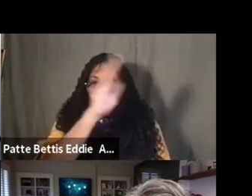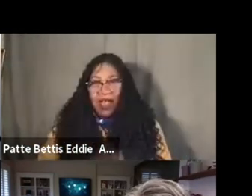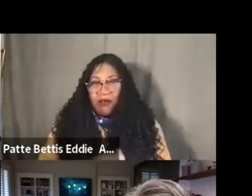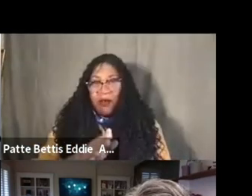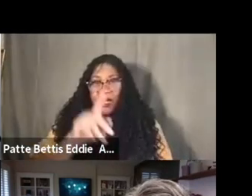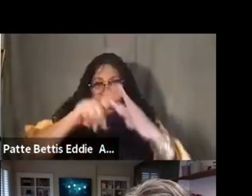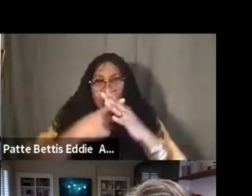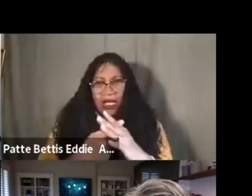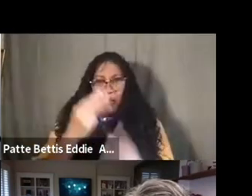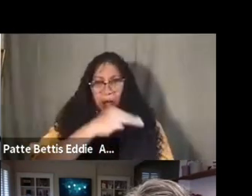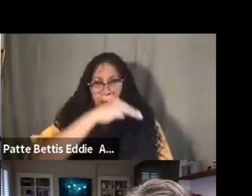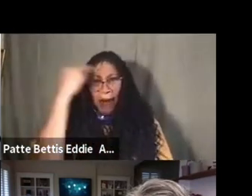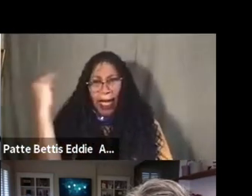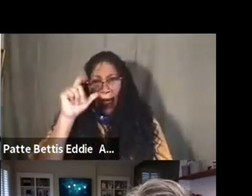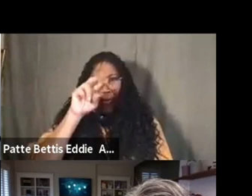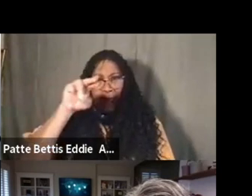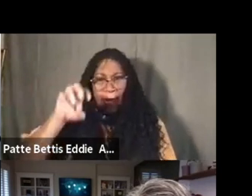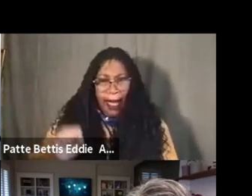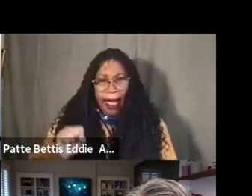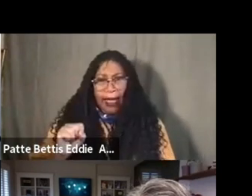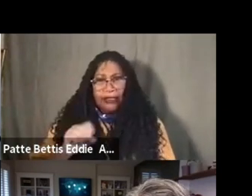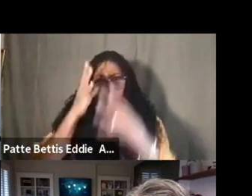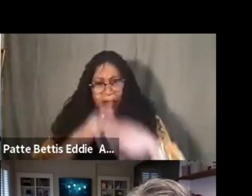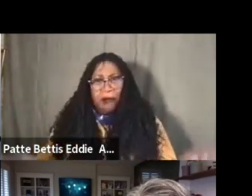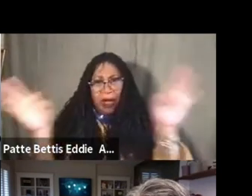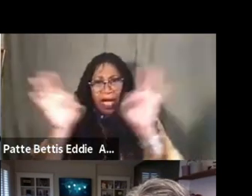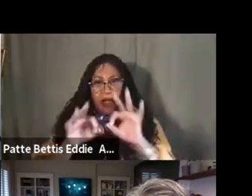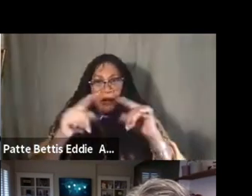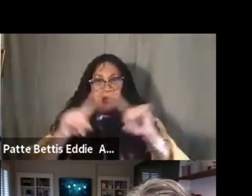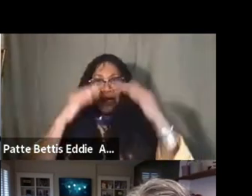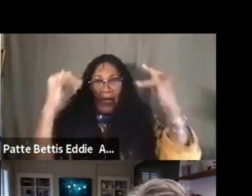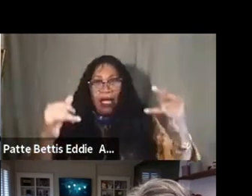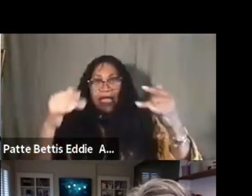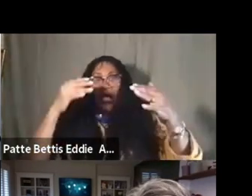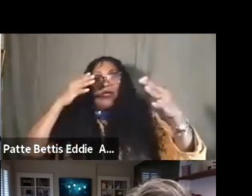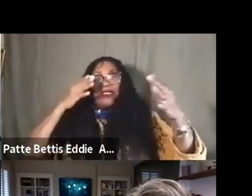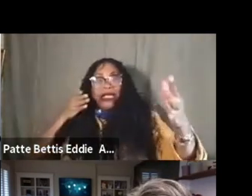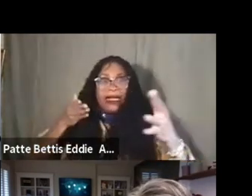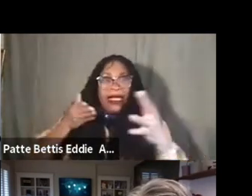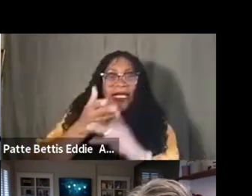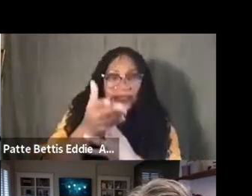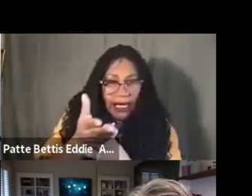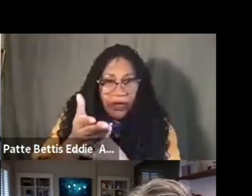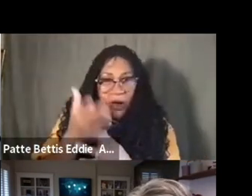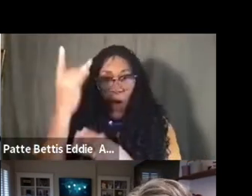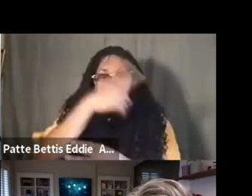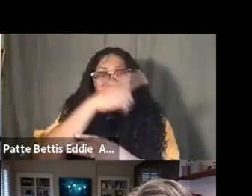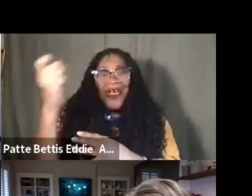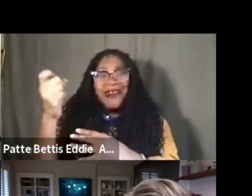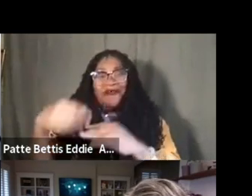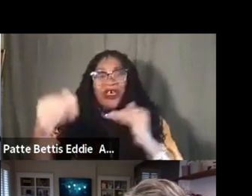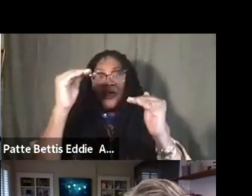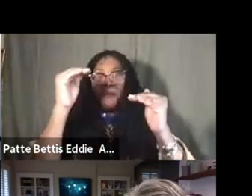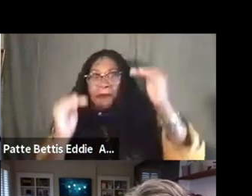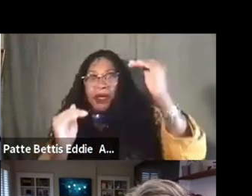with a Black Lives Matter movement, because that movement intersected into their lives because of the inequities of COVID and because of the situation